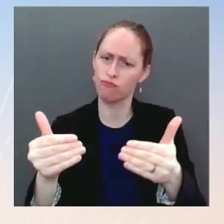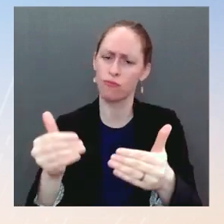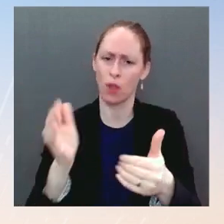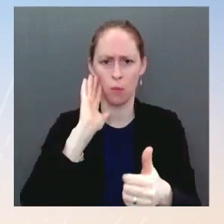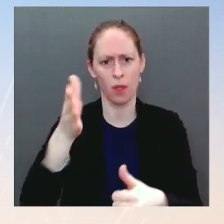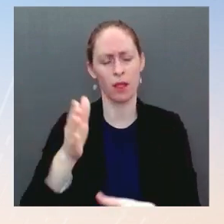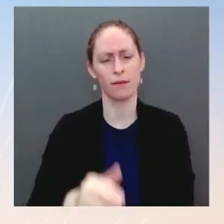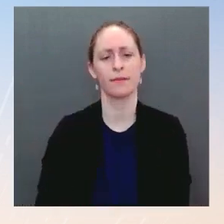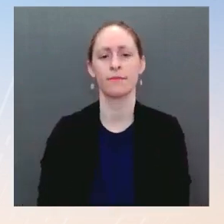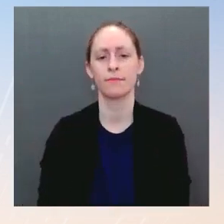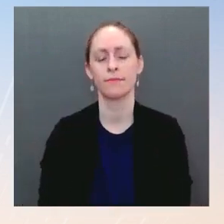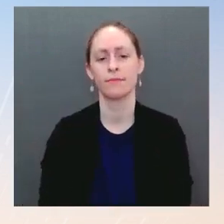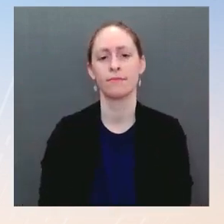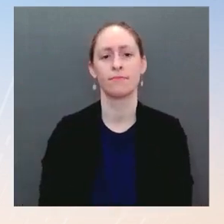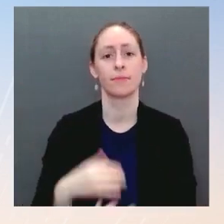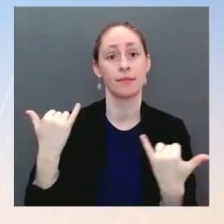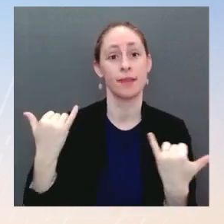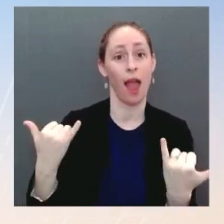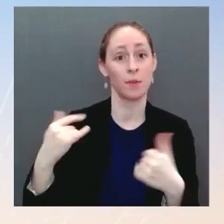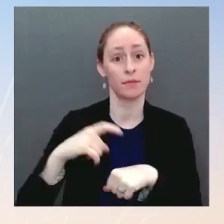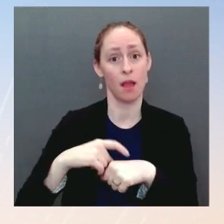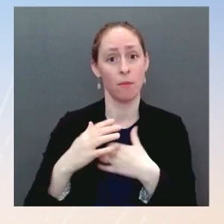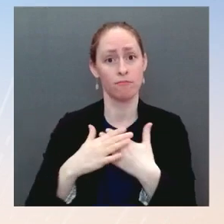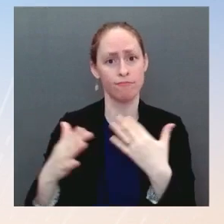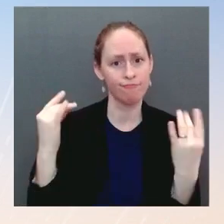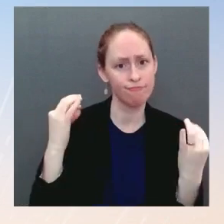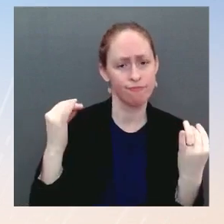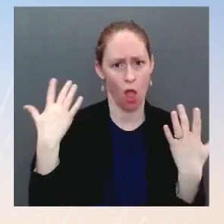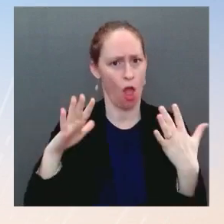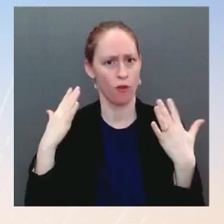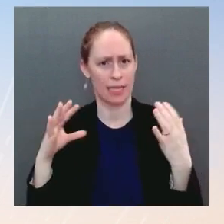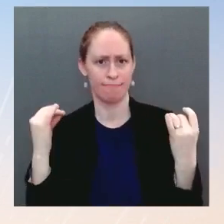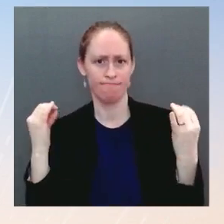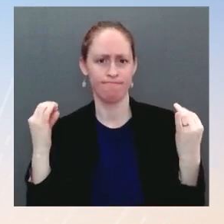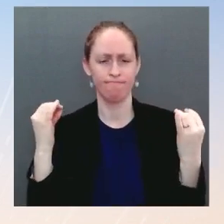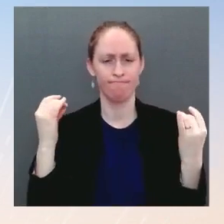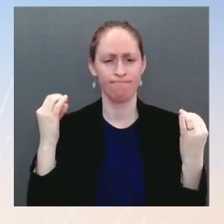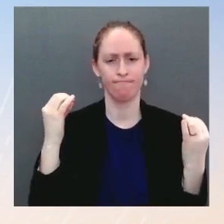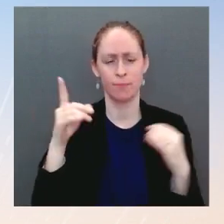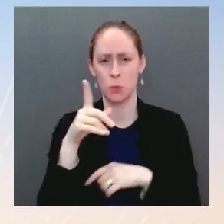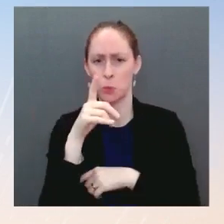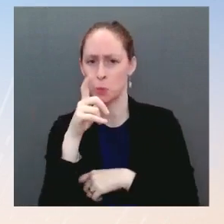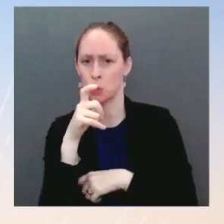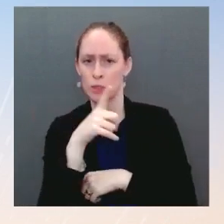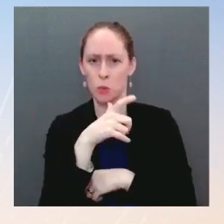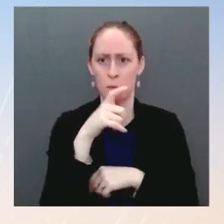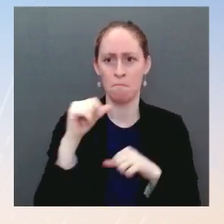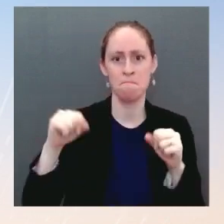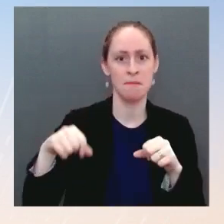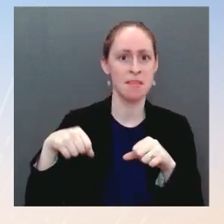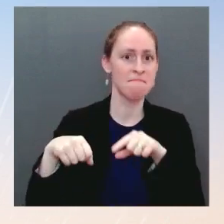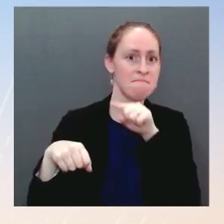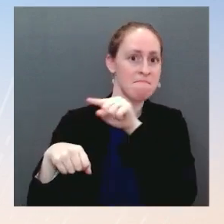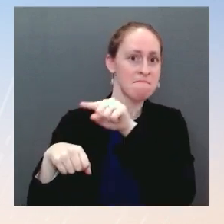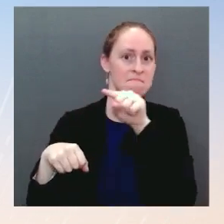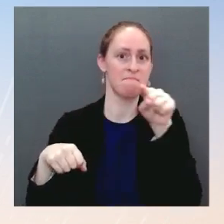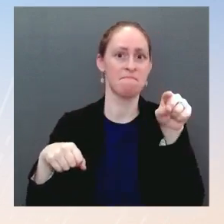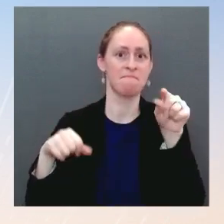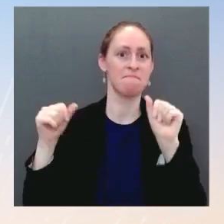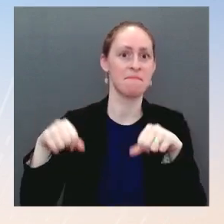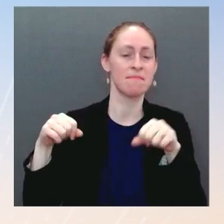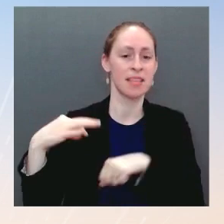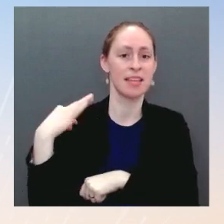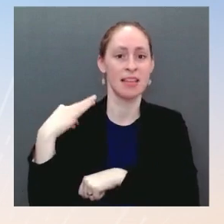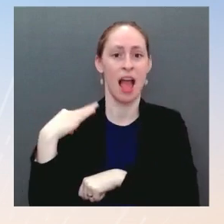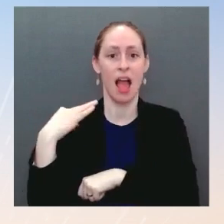been reviewing bios of potential candidates. That's something that he's been doing since last year. And,